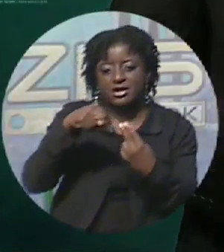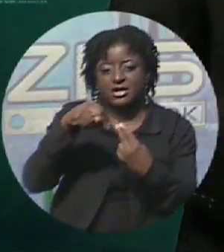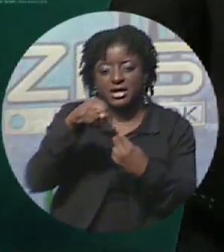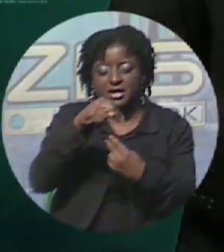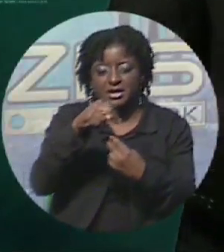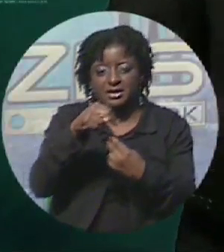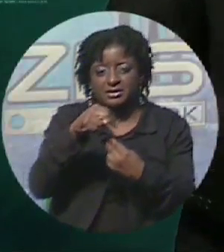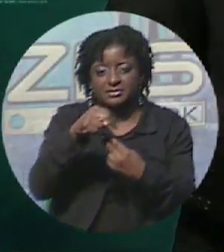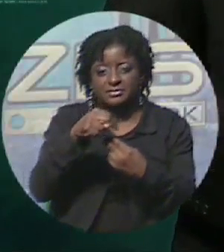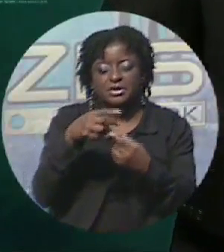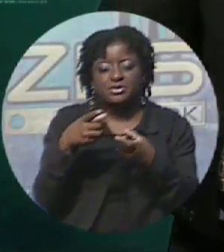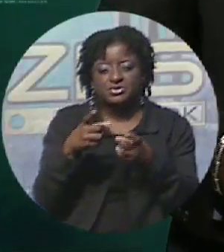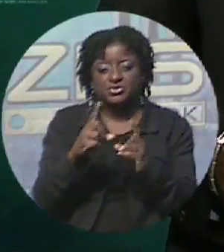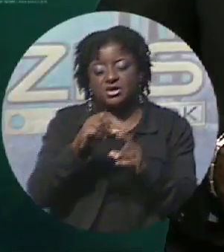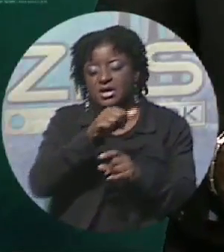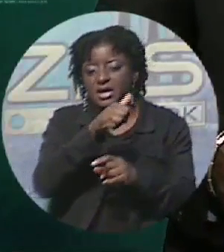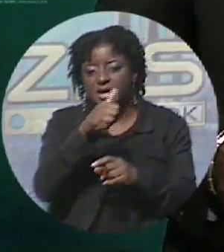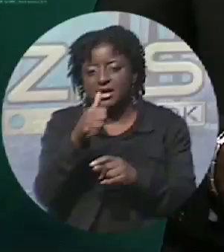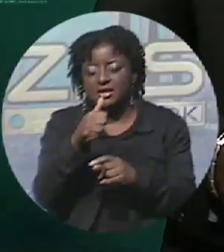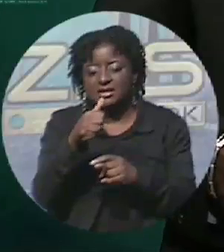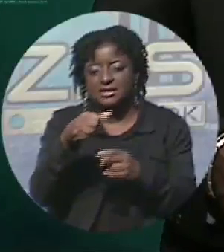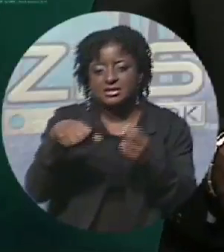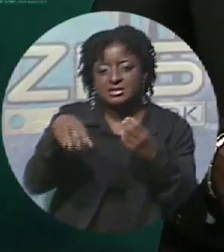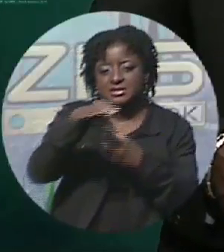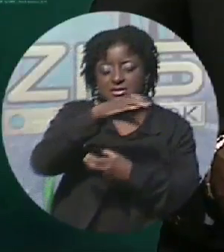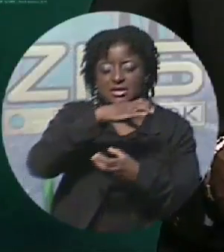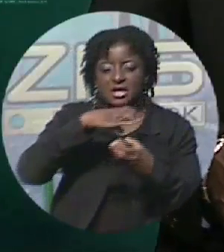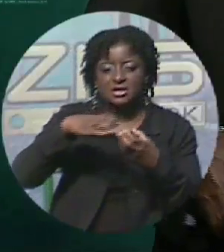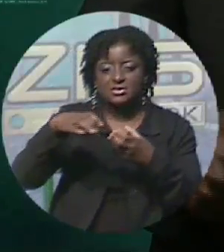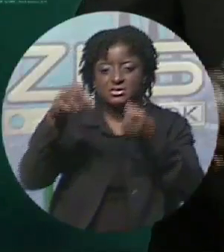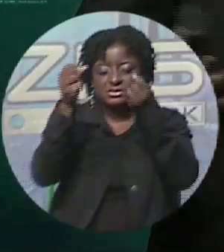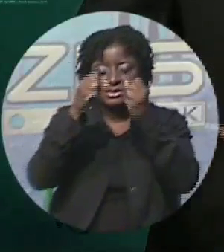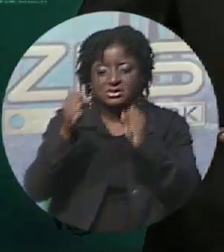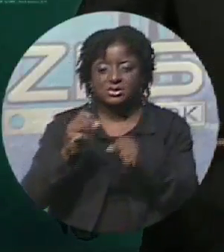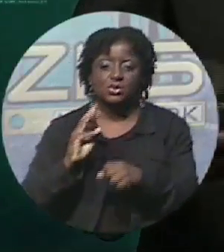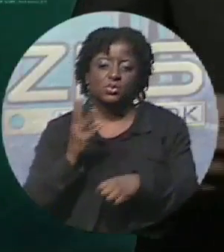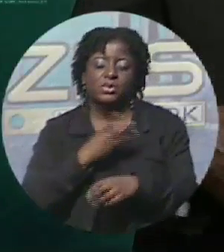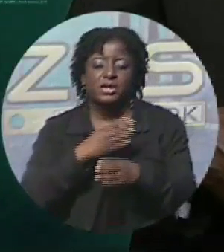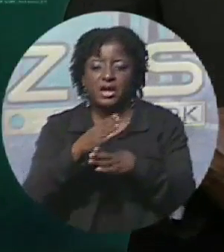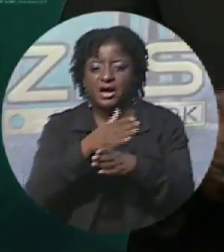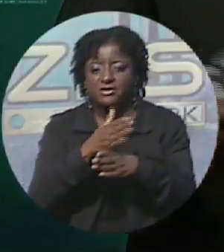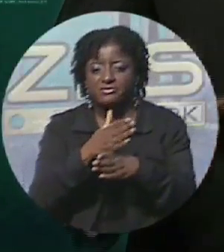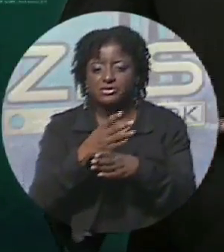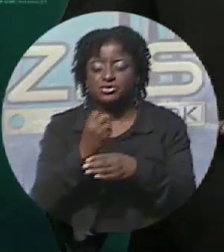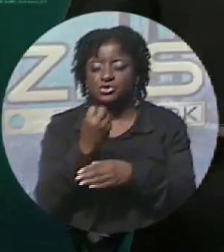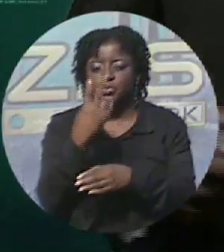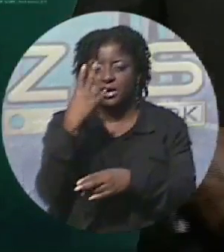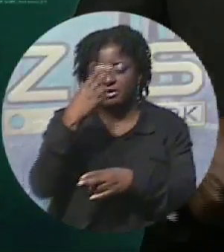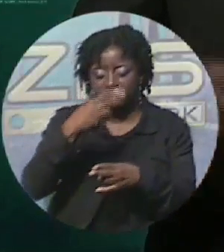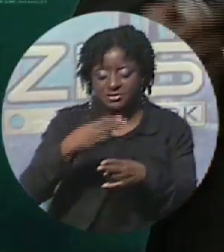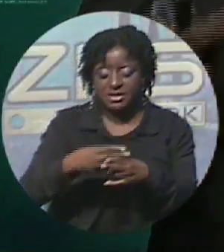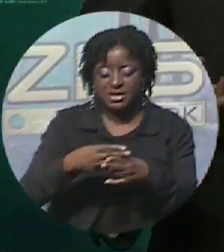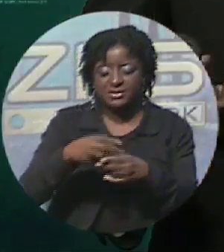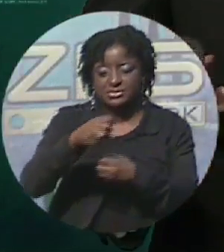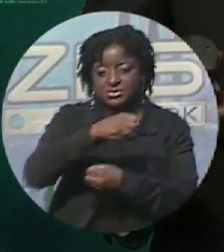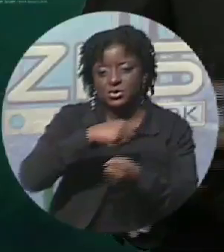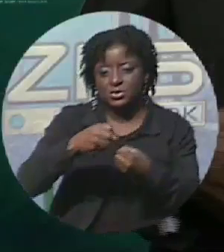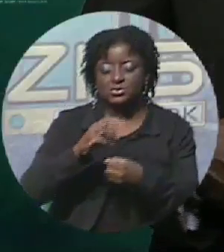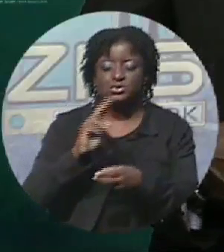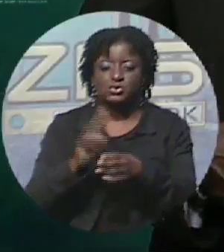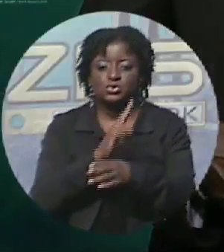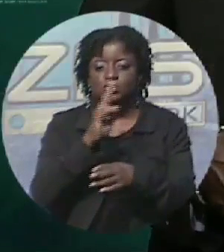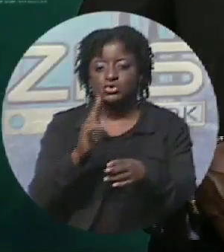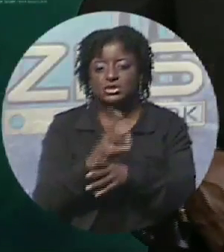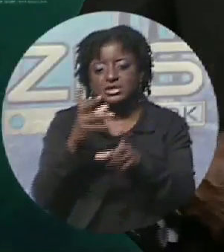of any tropical cyclone season, we average about 12 named storms. Out of those 12, we usually get about six hurricanes and three major